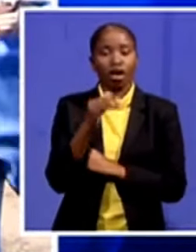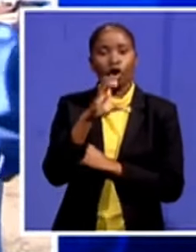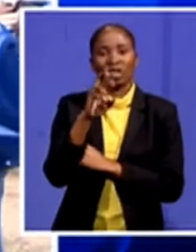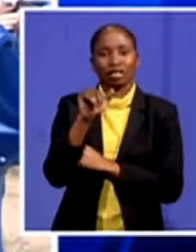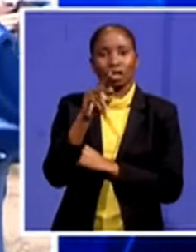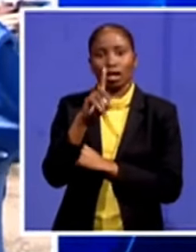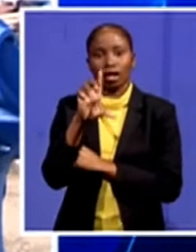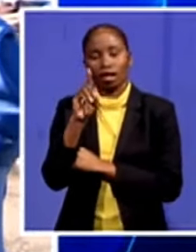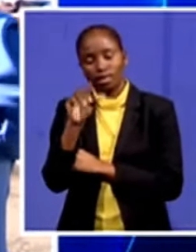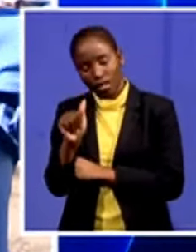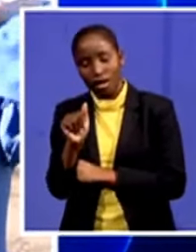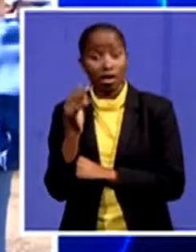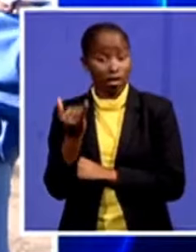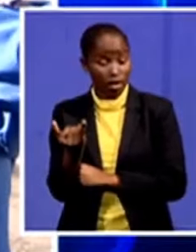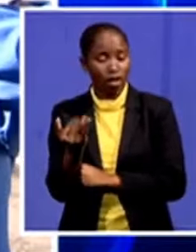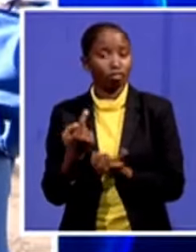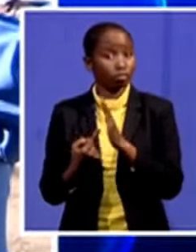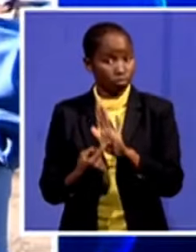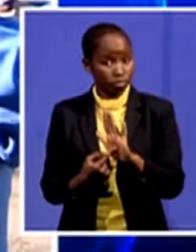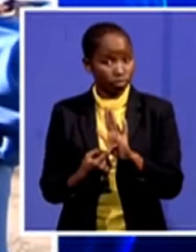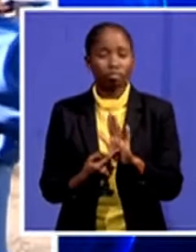now chriselda what's happening where you are